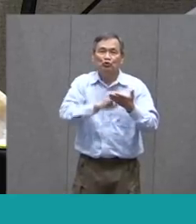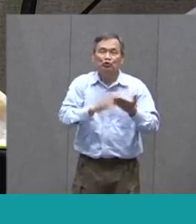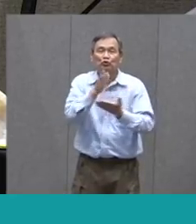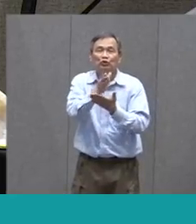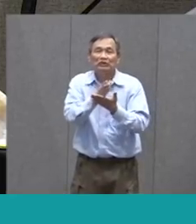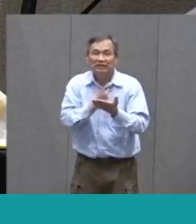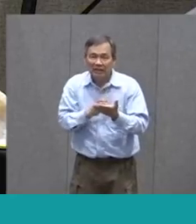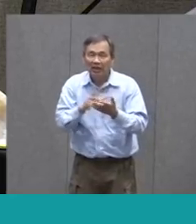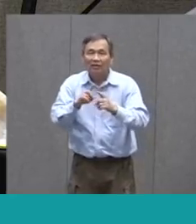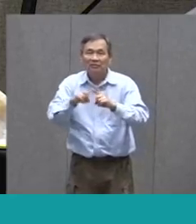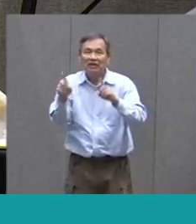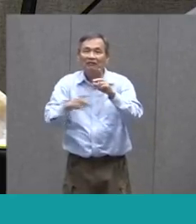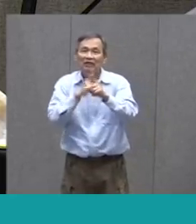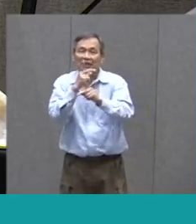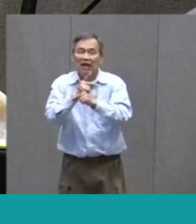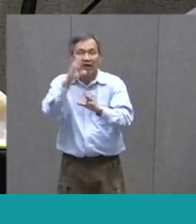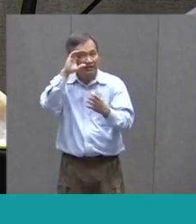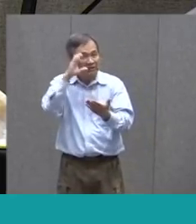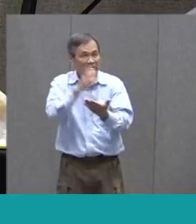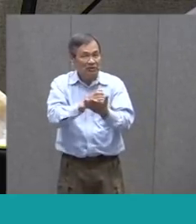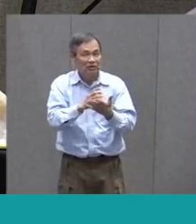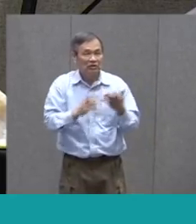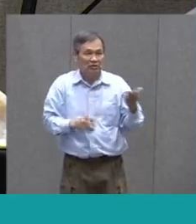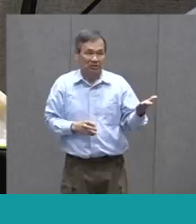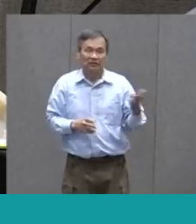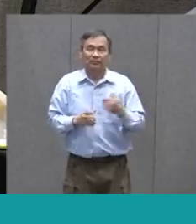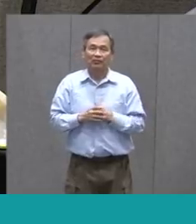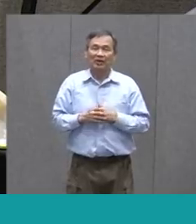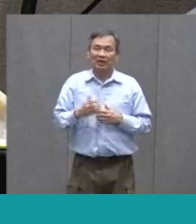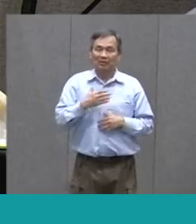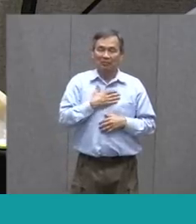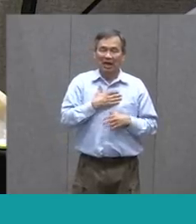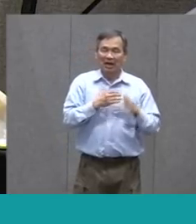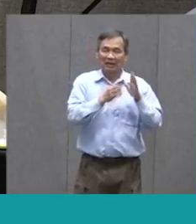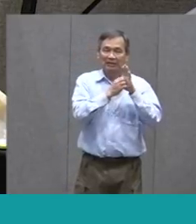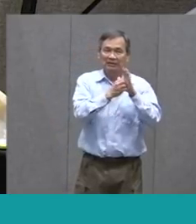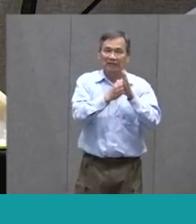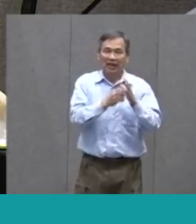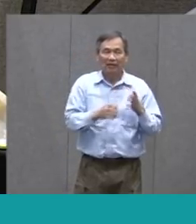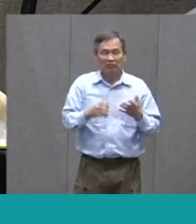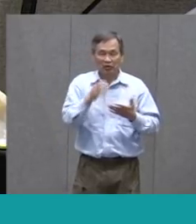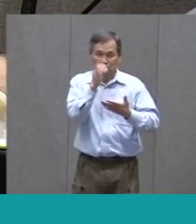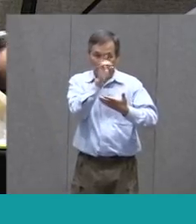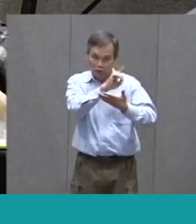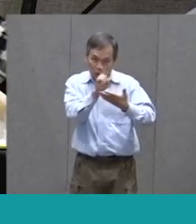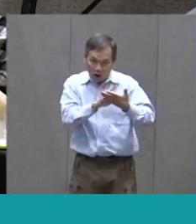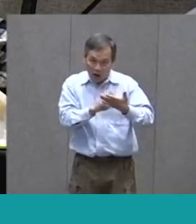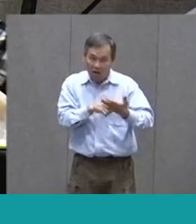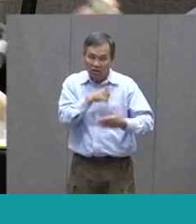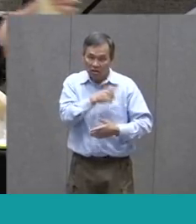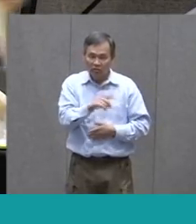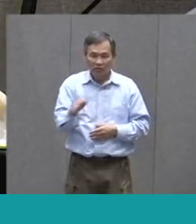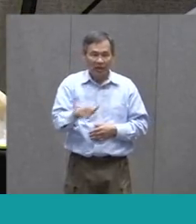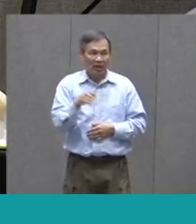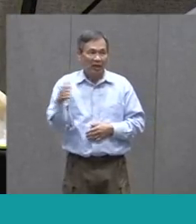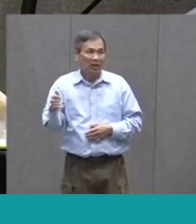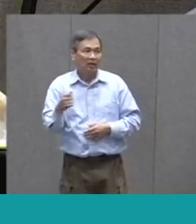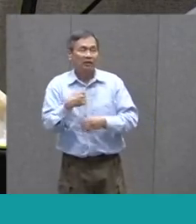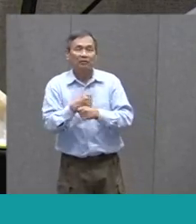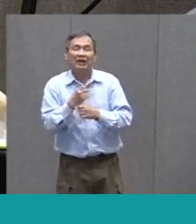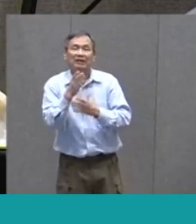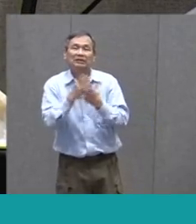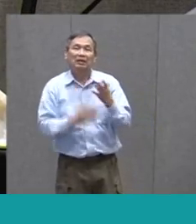Some different Kinds of pictures And cut them out So this is one Example of a Drawn stick puppet We also made Some